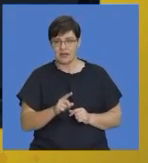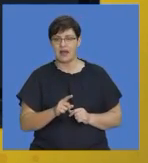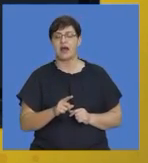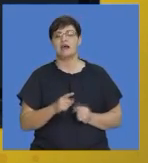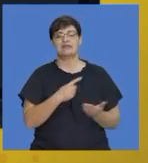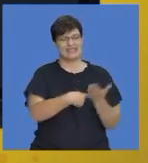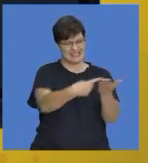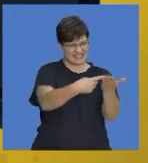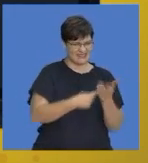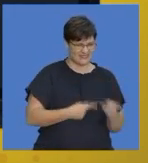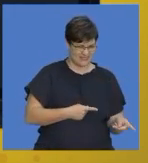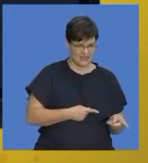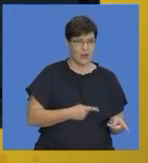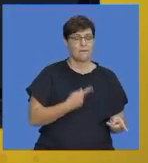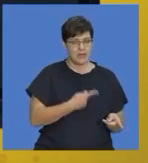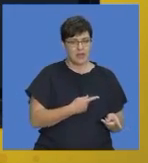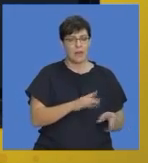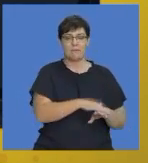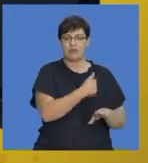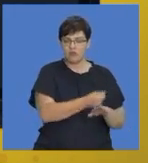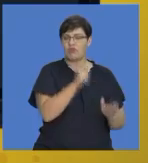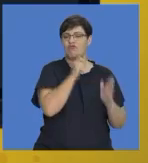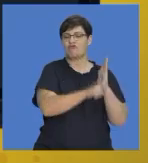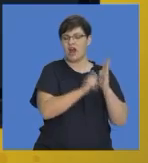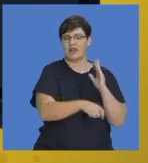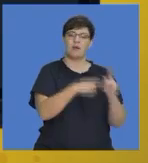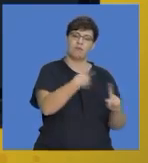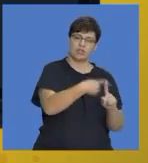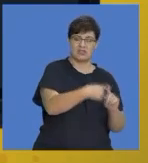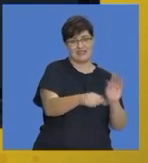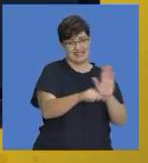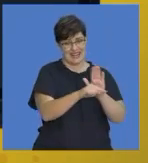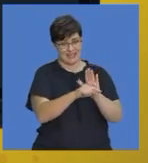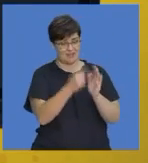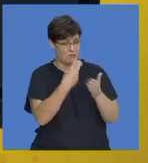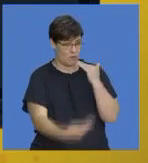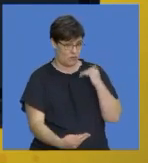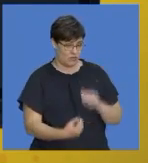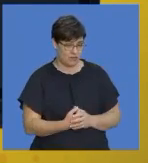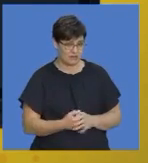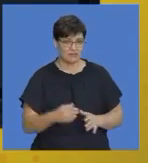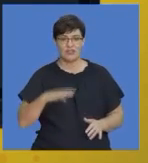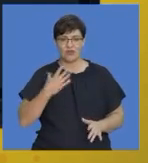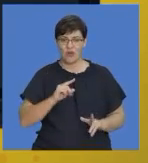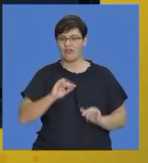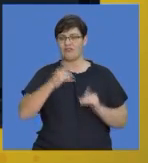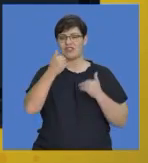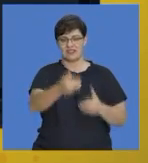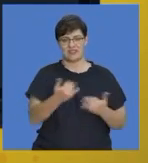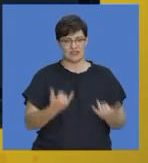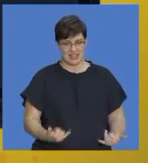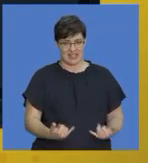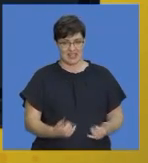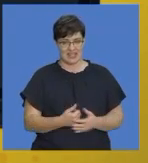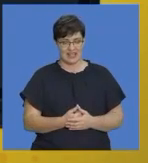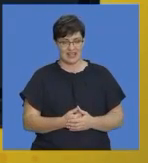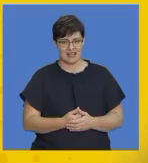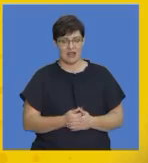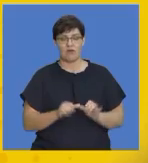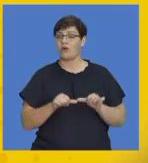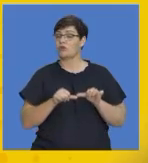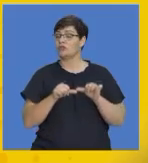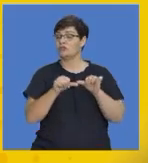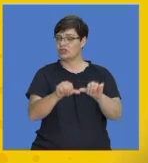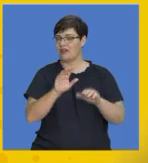you a platform to write on the pros and cons. So, that's all we have for the first session today and then we will continue after the break.